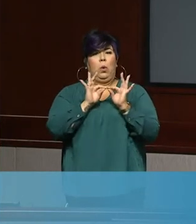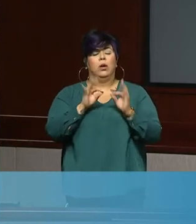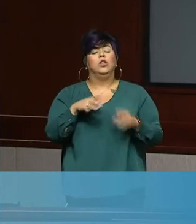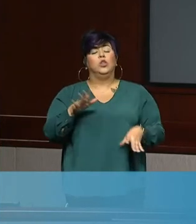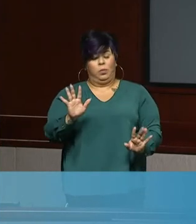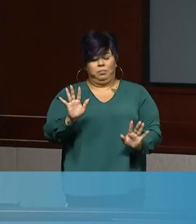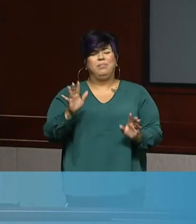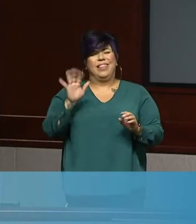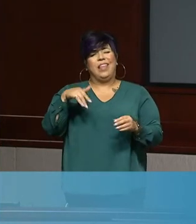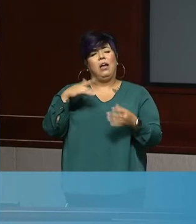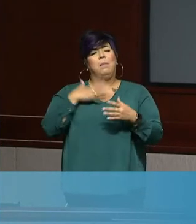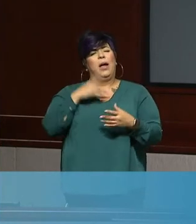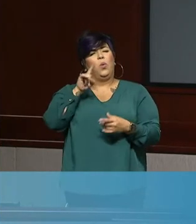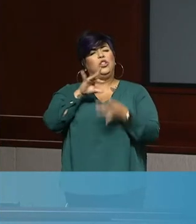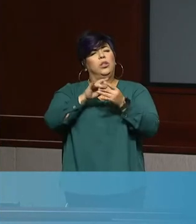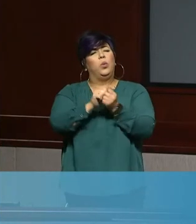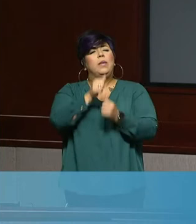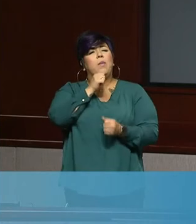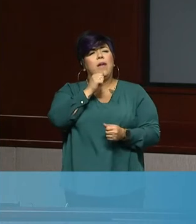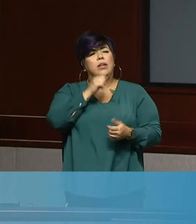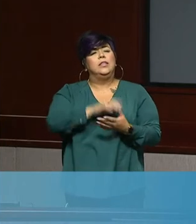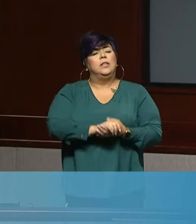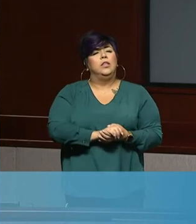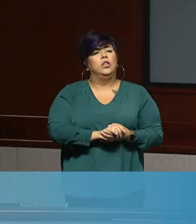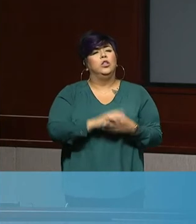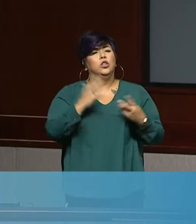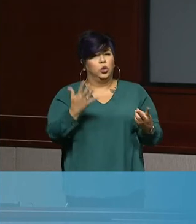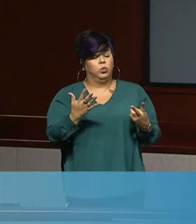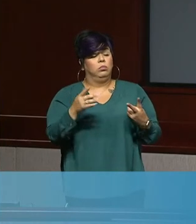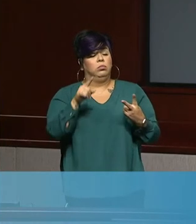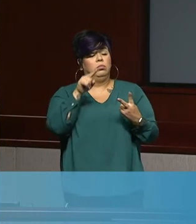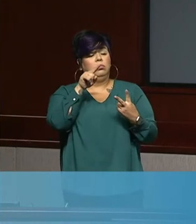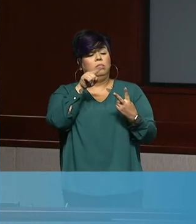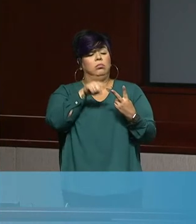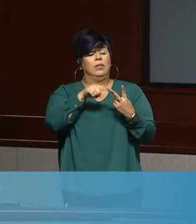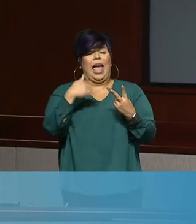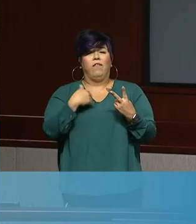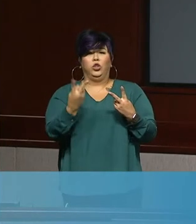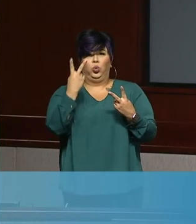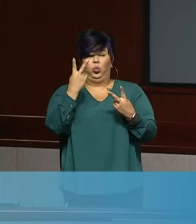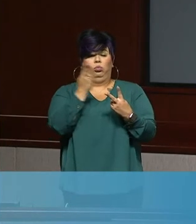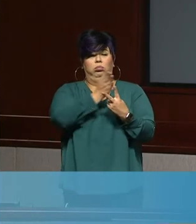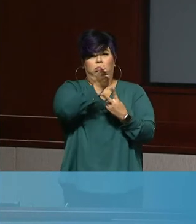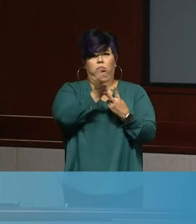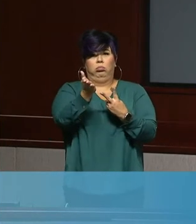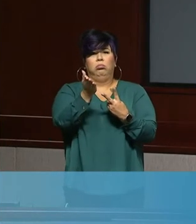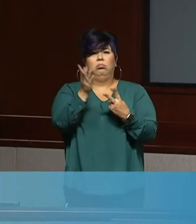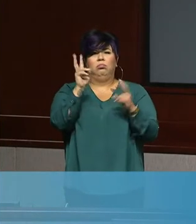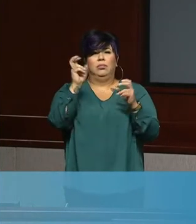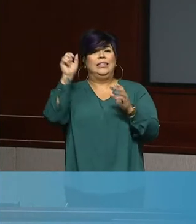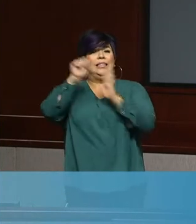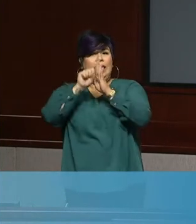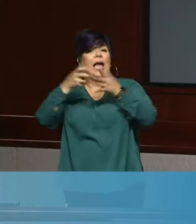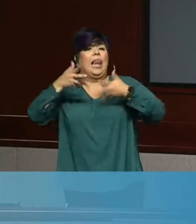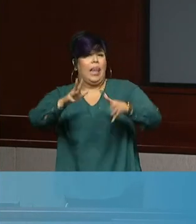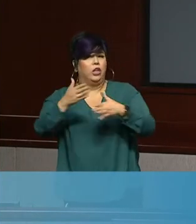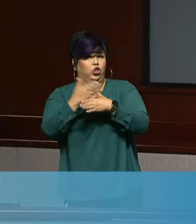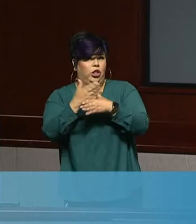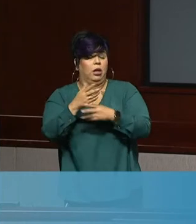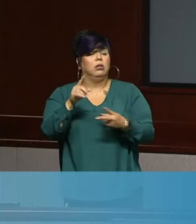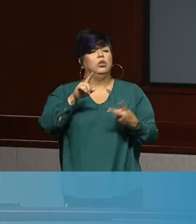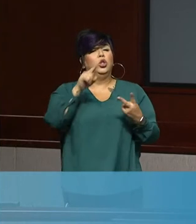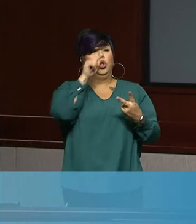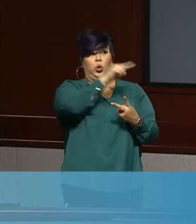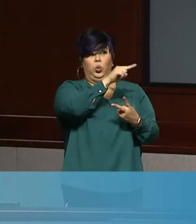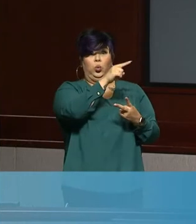question that I have then is why did you guys choose to use the expert designation method? And the second question is, do you think the public